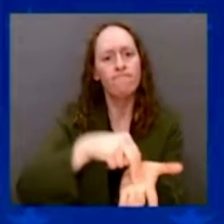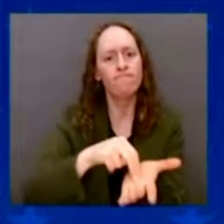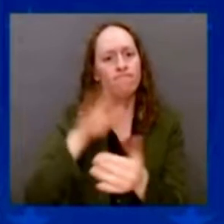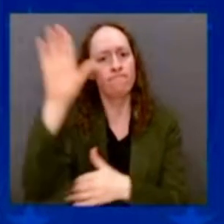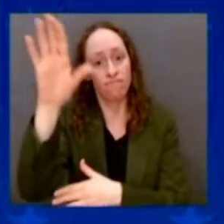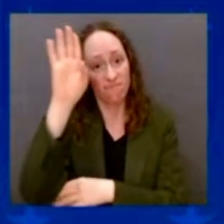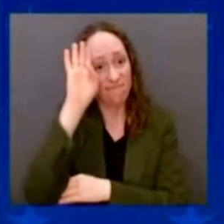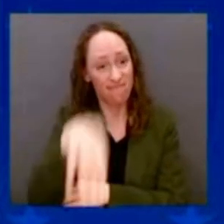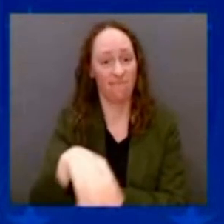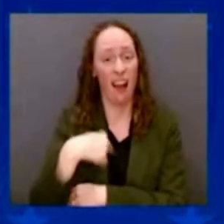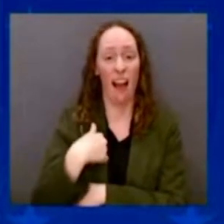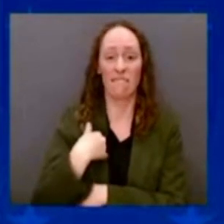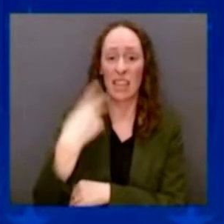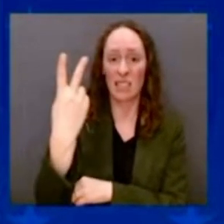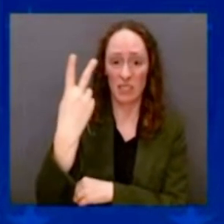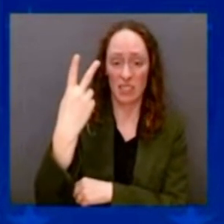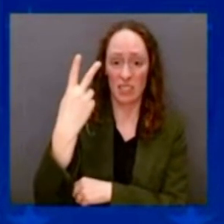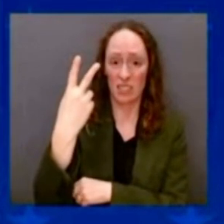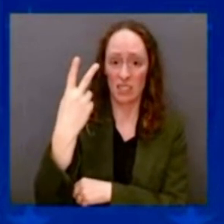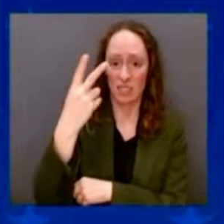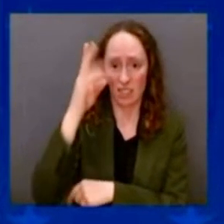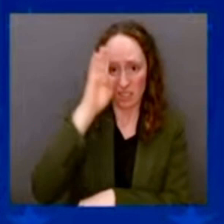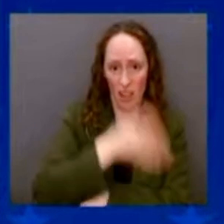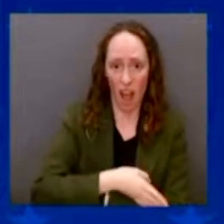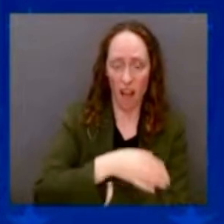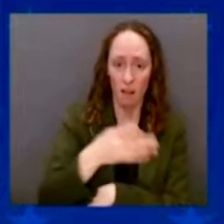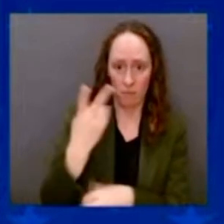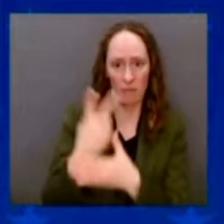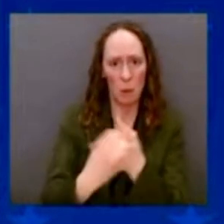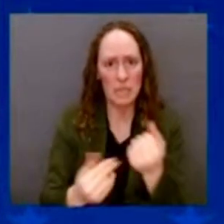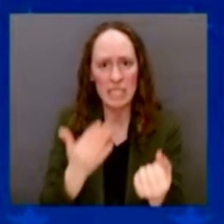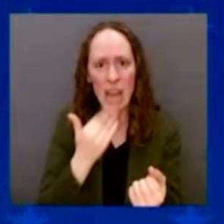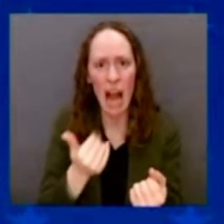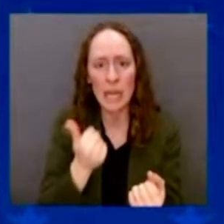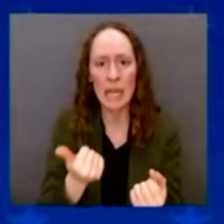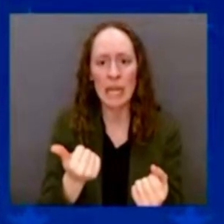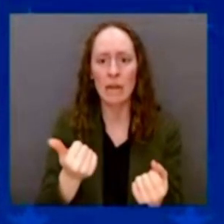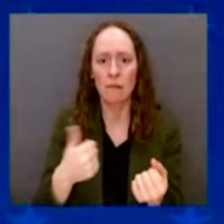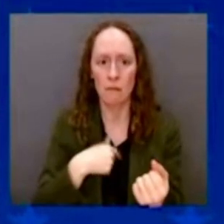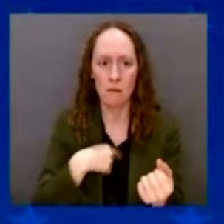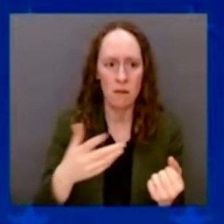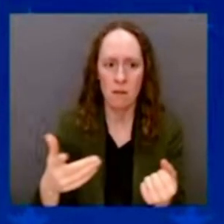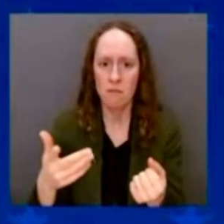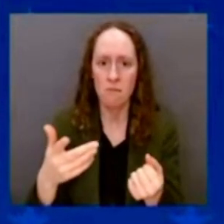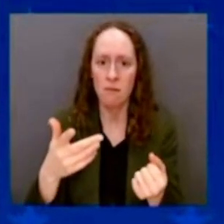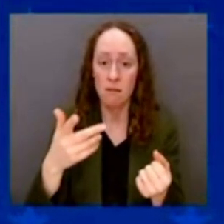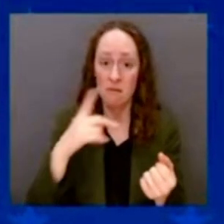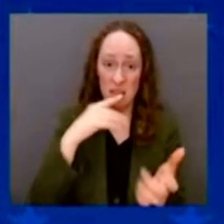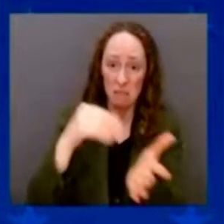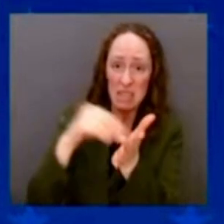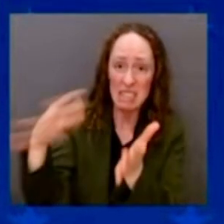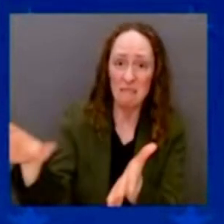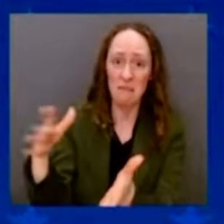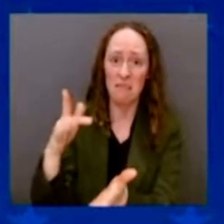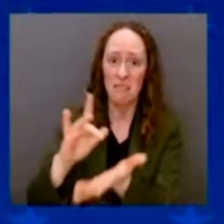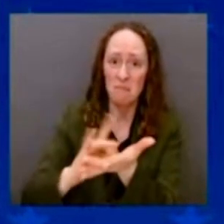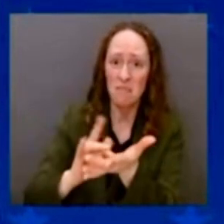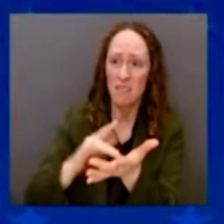the insulin. And she talked like that, and she said, and we have to split it sometimes.